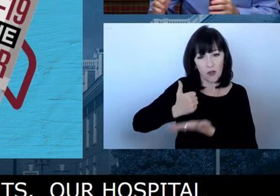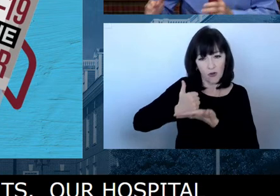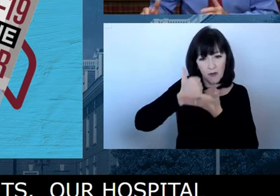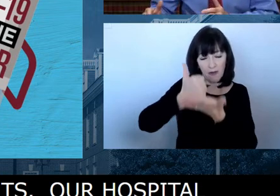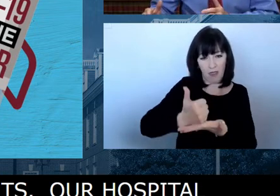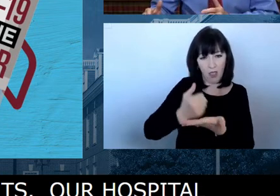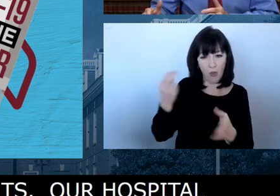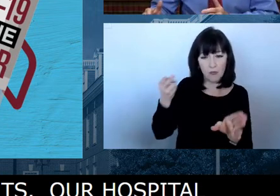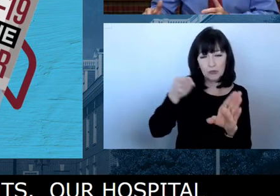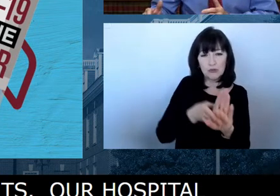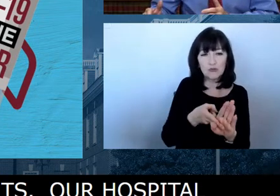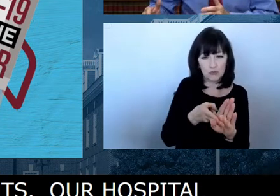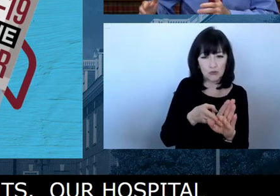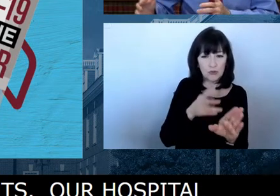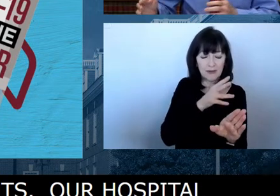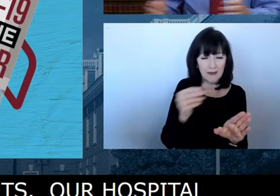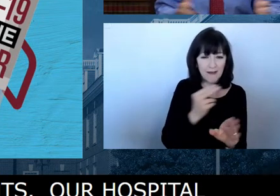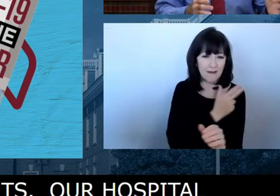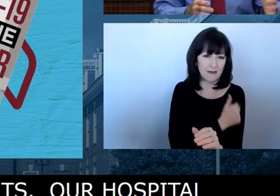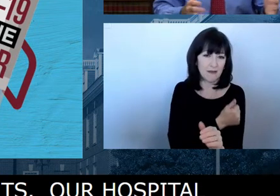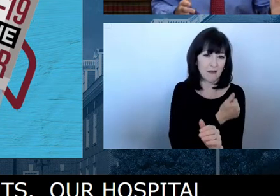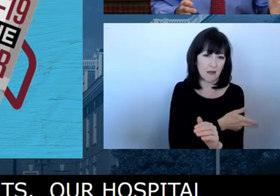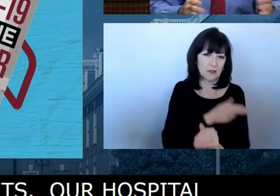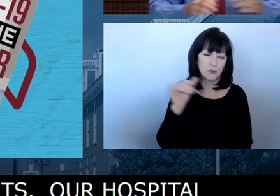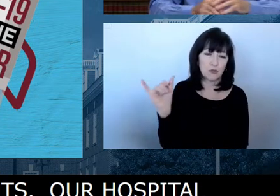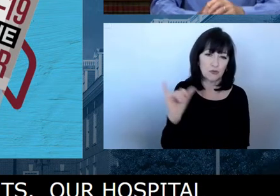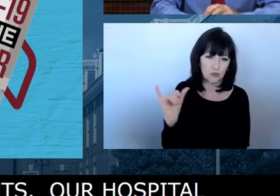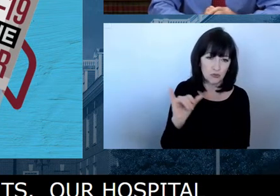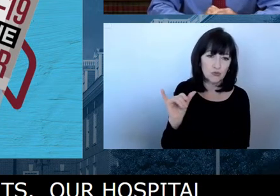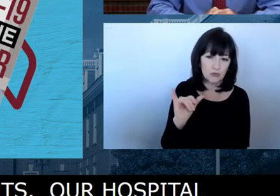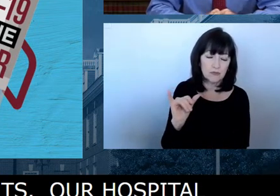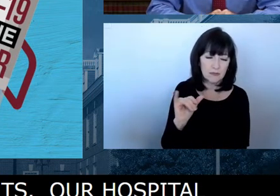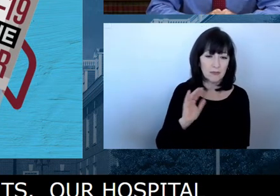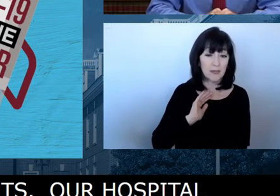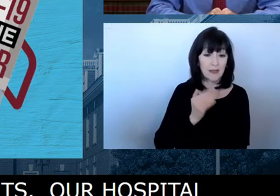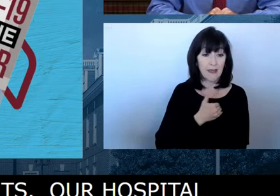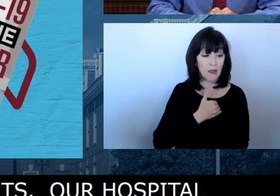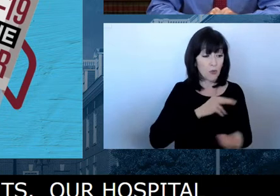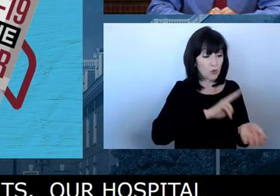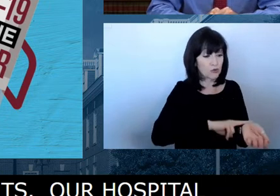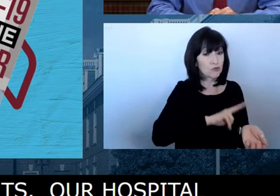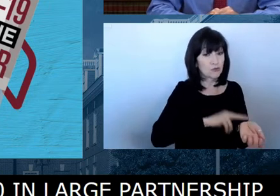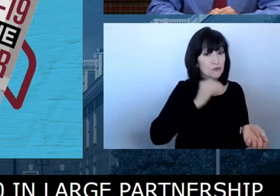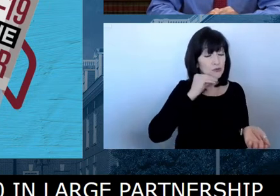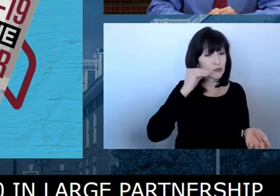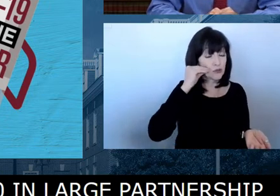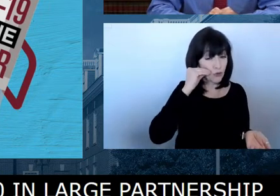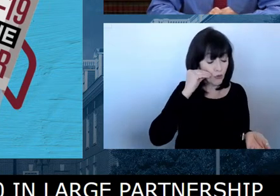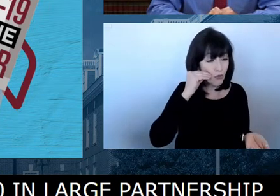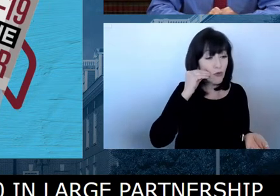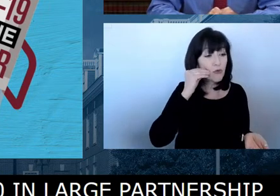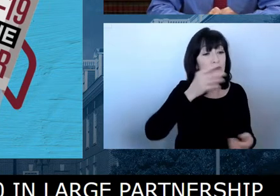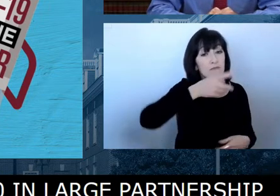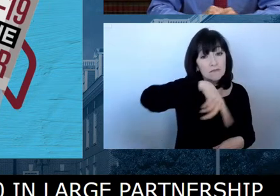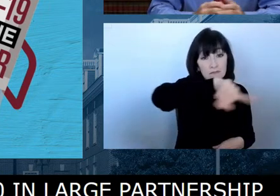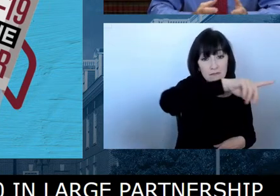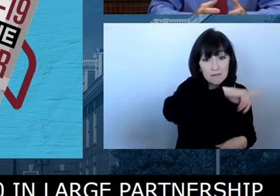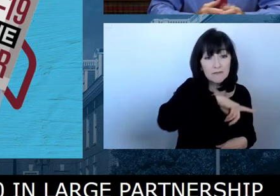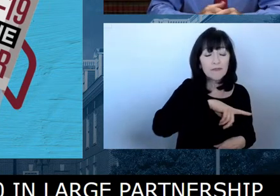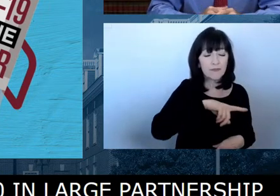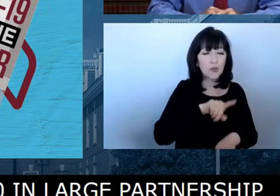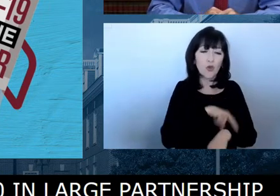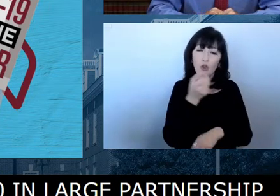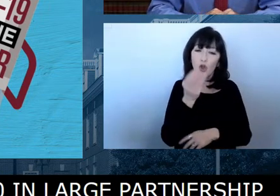and the hospitals and long-term care facilities as they've opened up space